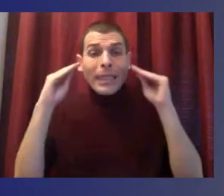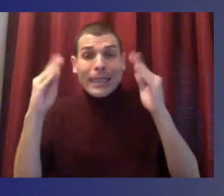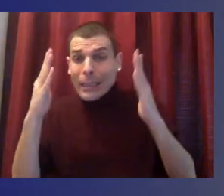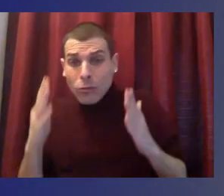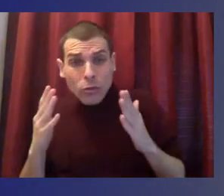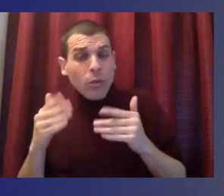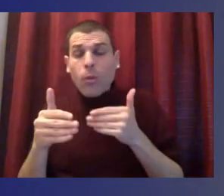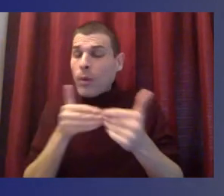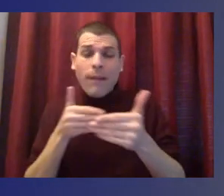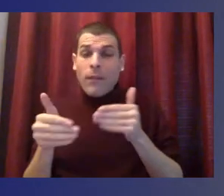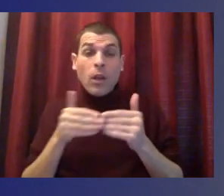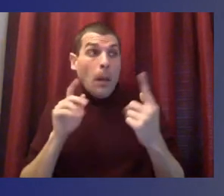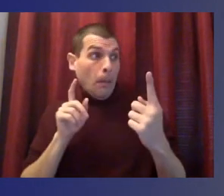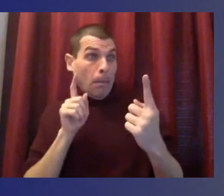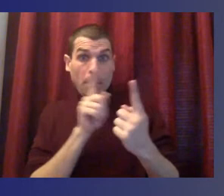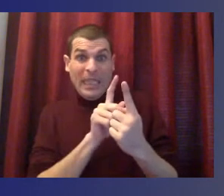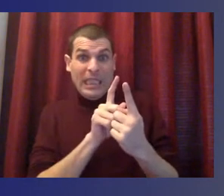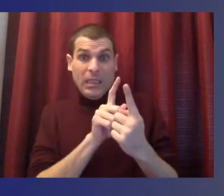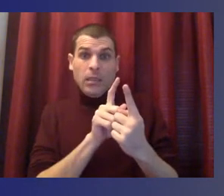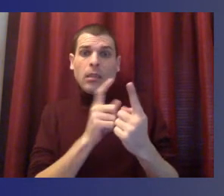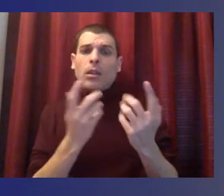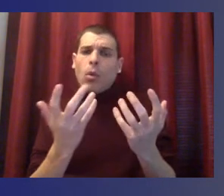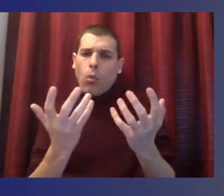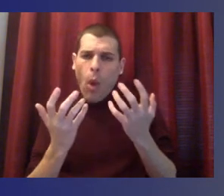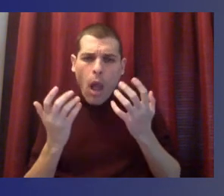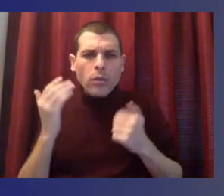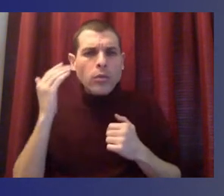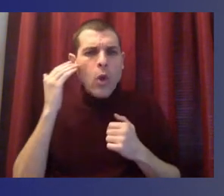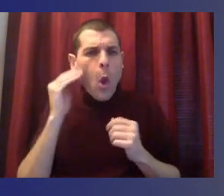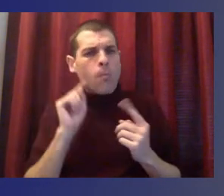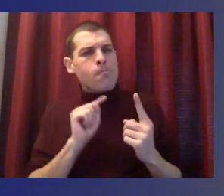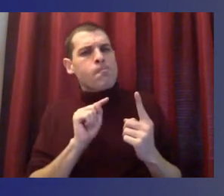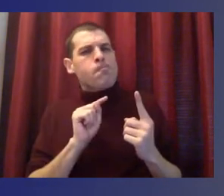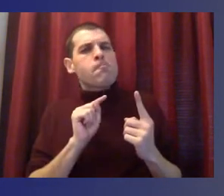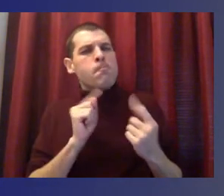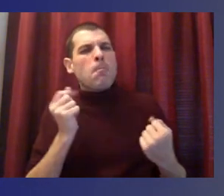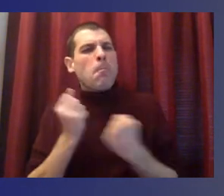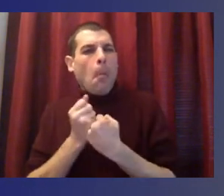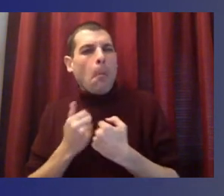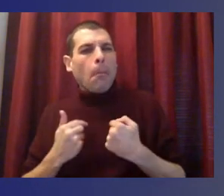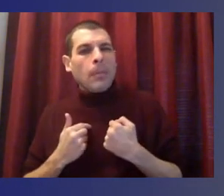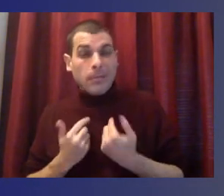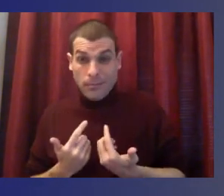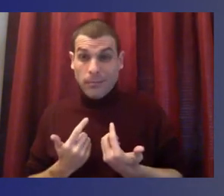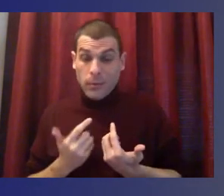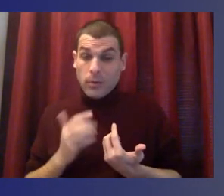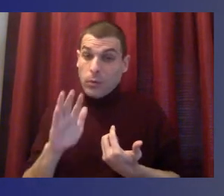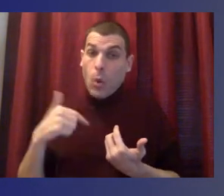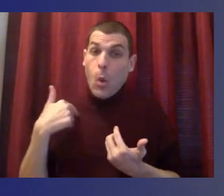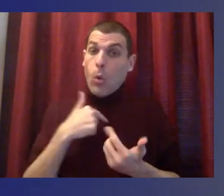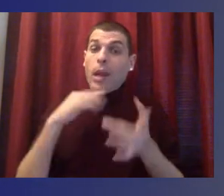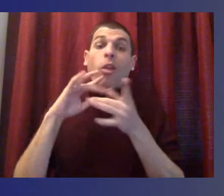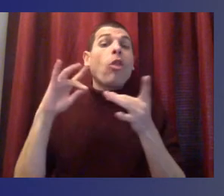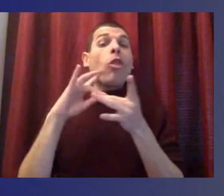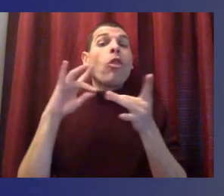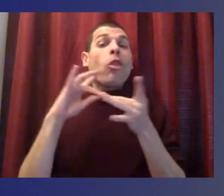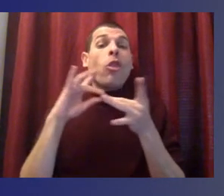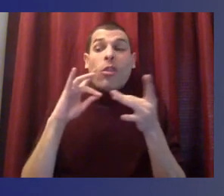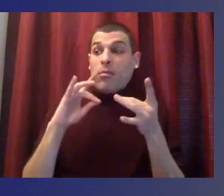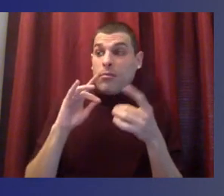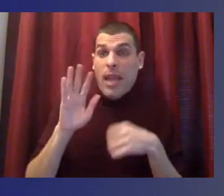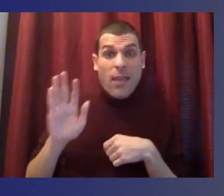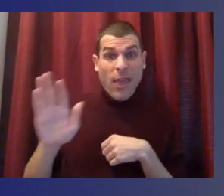to nurture them and to cultivate their success. How do we align our policies and our practices towards that need for a sense of